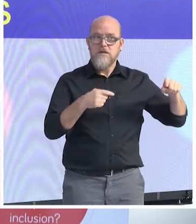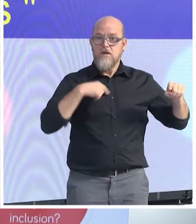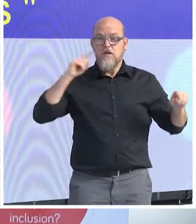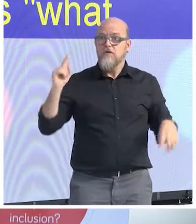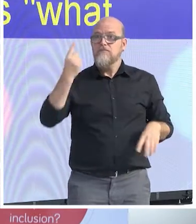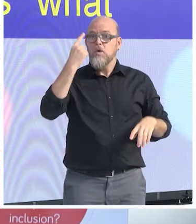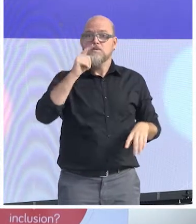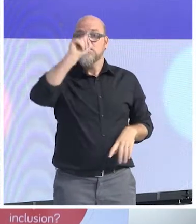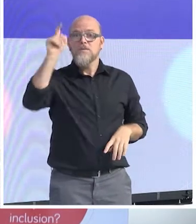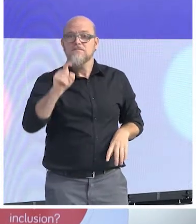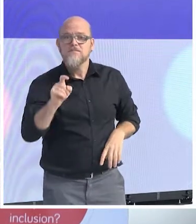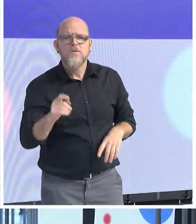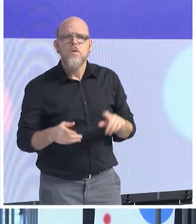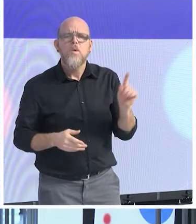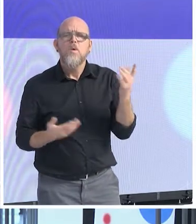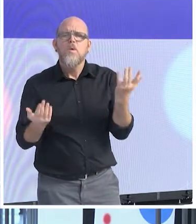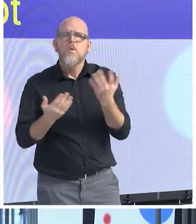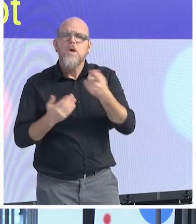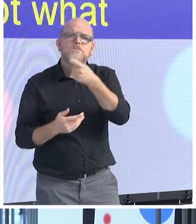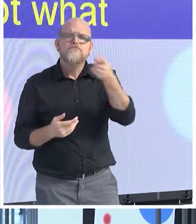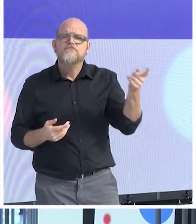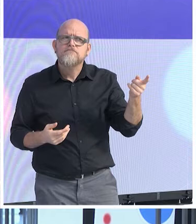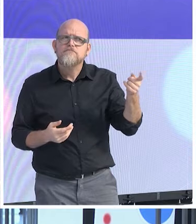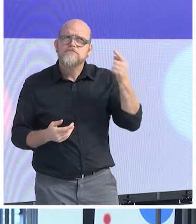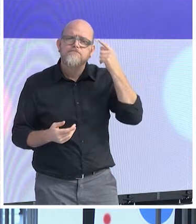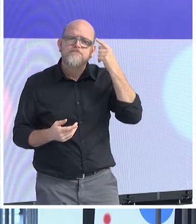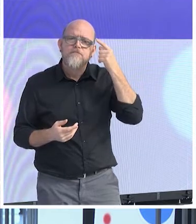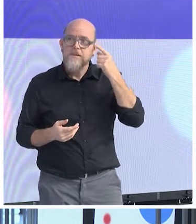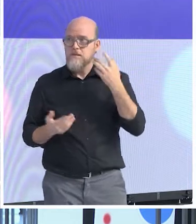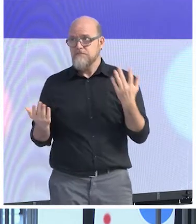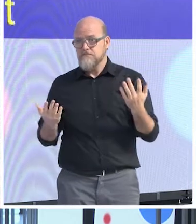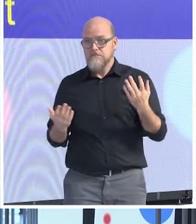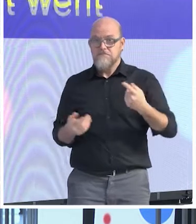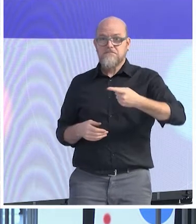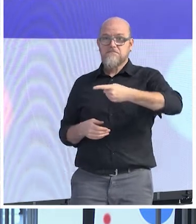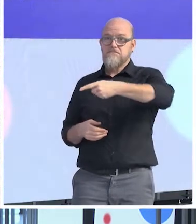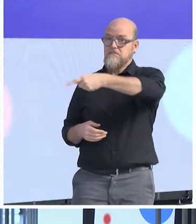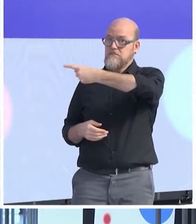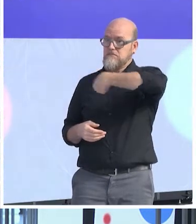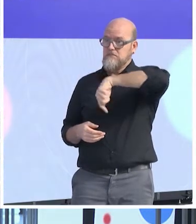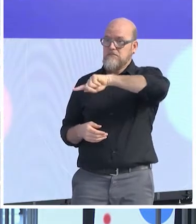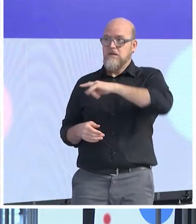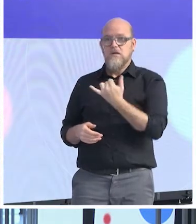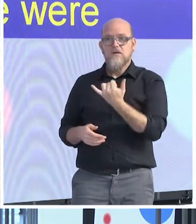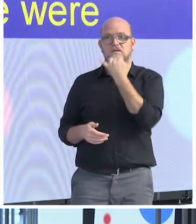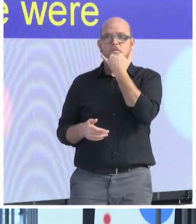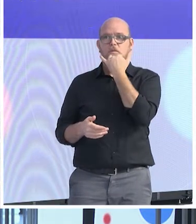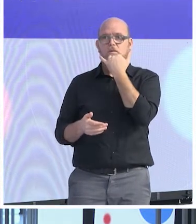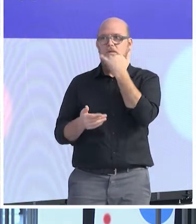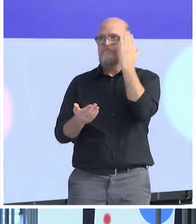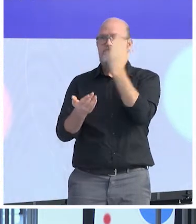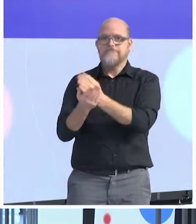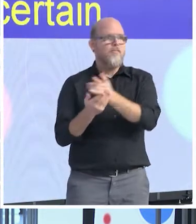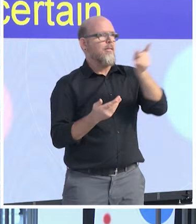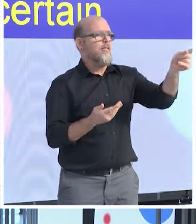what we did wrong, not what went wrong, but what if we were wrong? What about certain assumptions which were typical for the post-Cold War